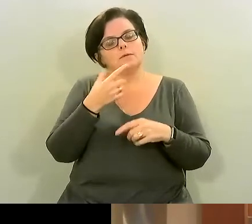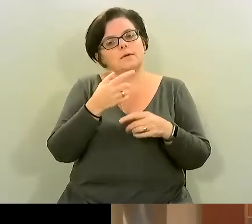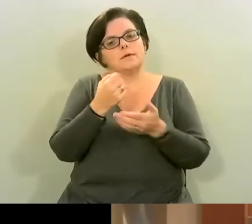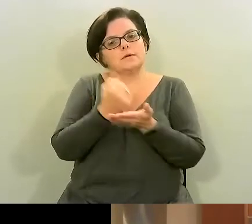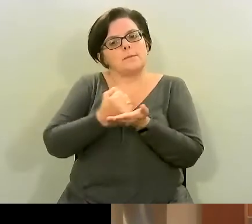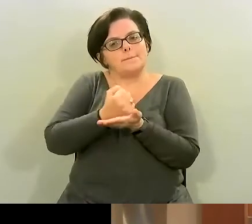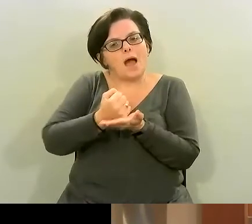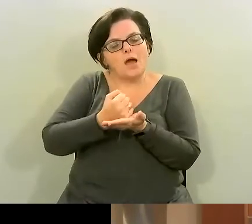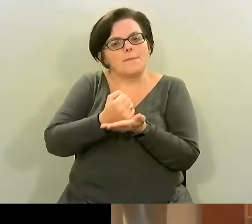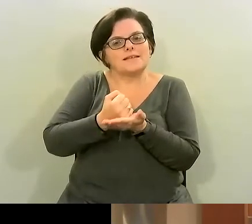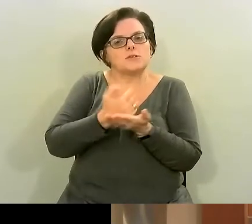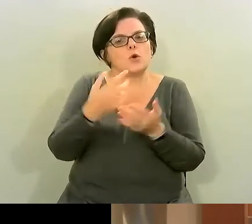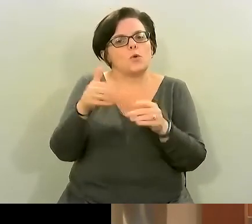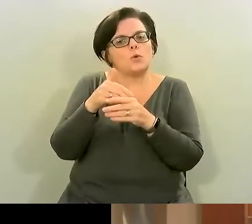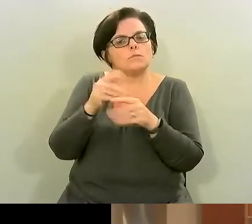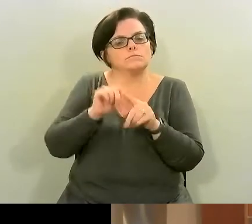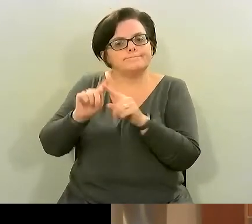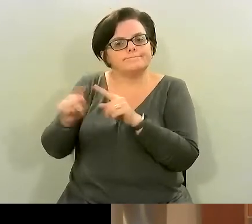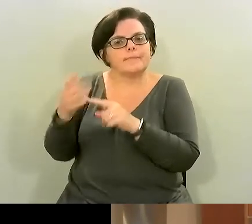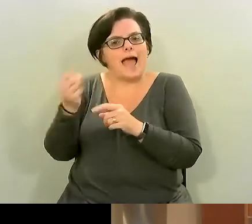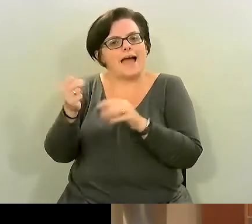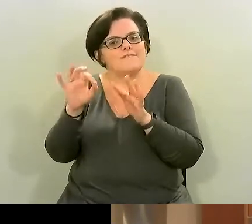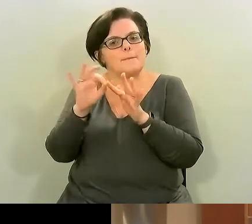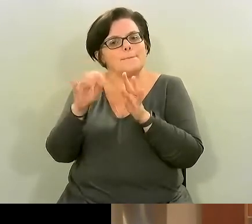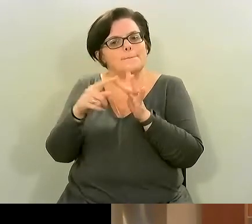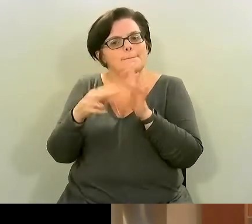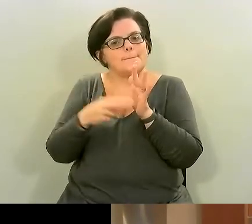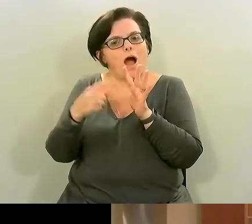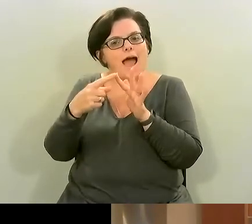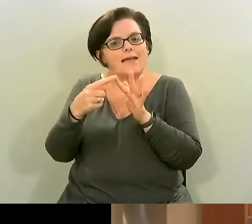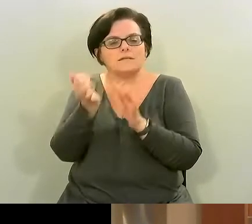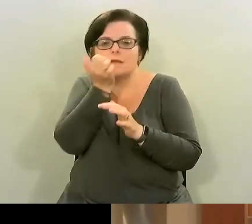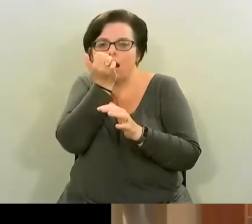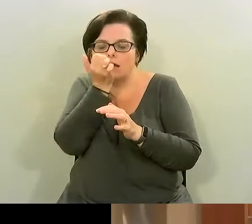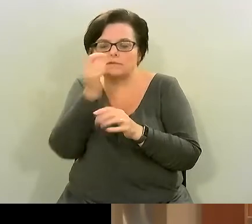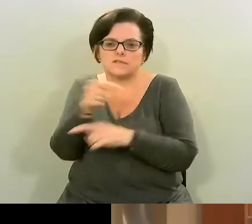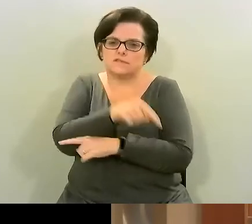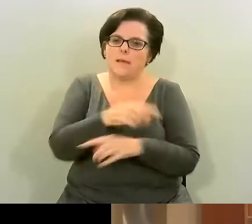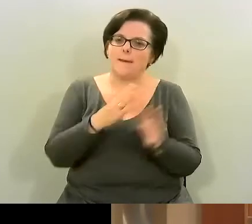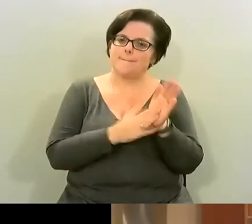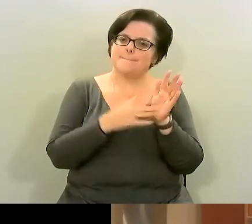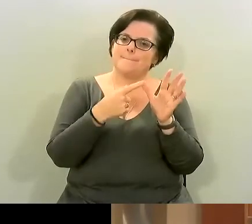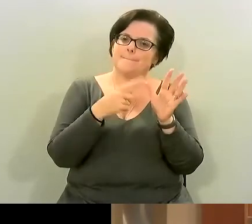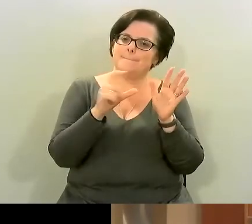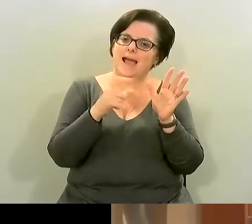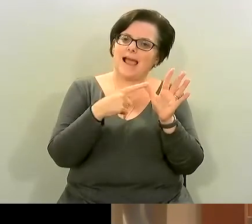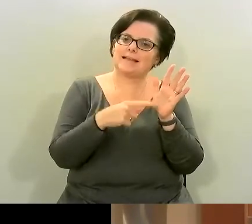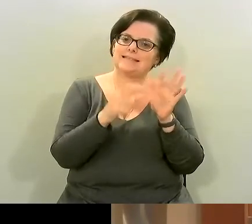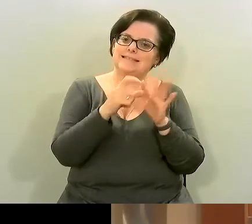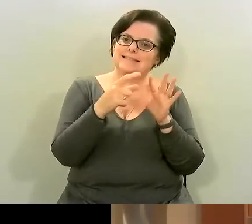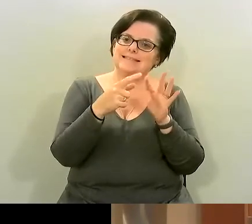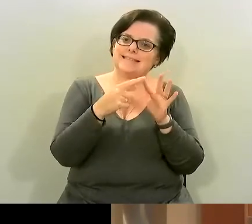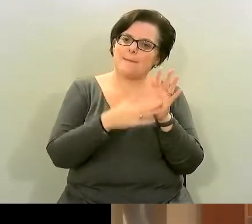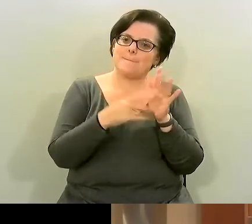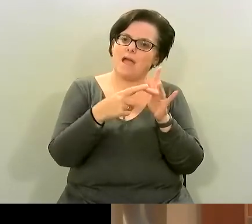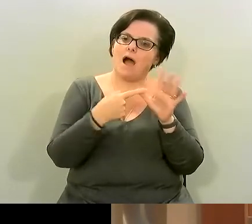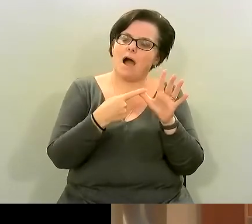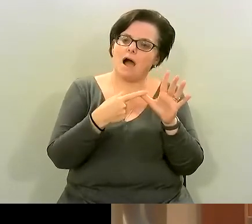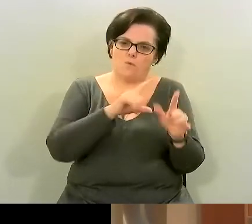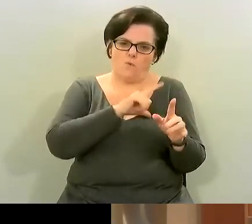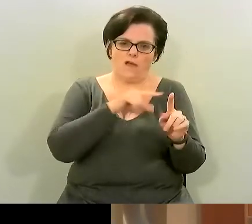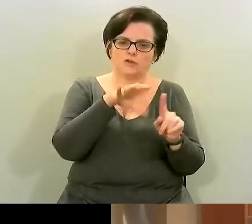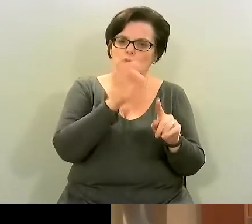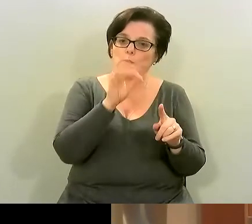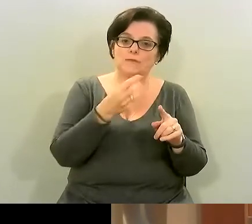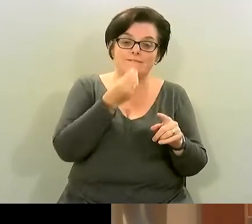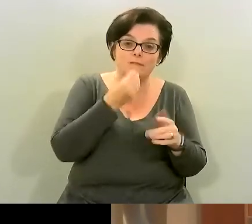is there any reason macadamia nuts are better are they more nutritional or yes they are a little bit more nutritious nothing wrong with